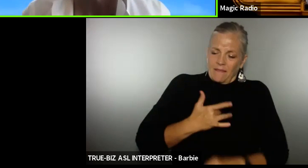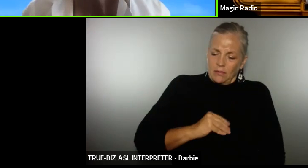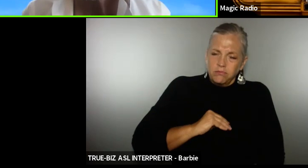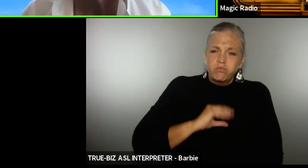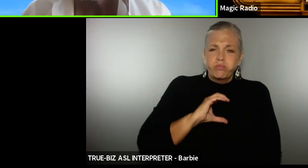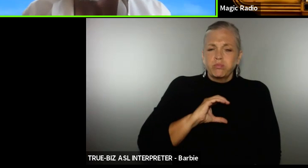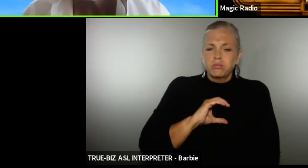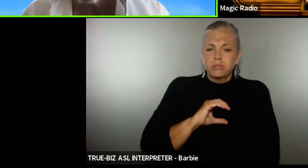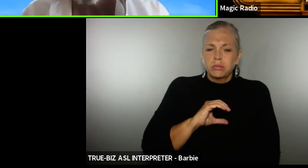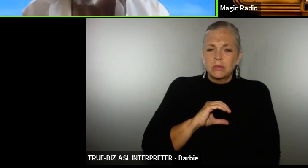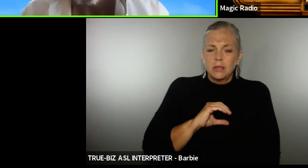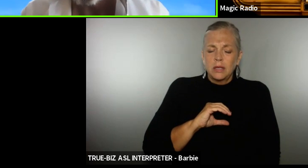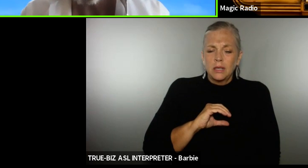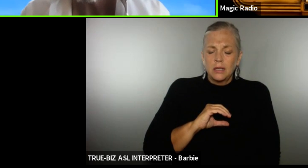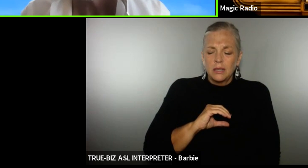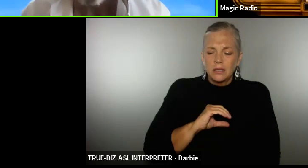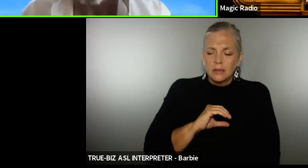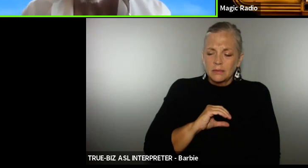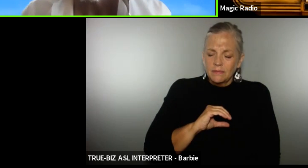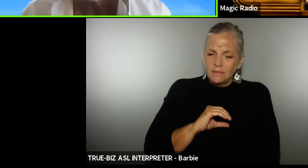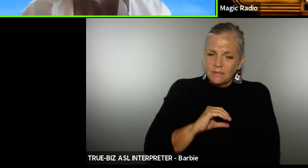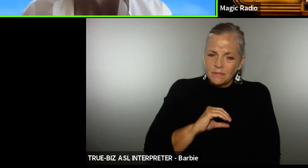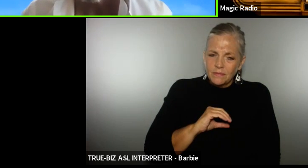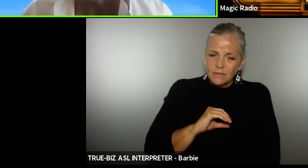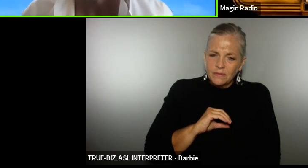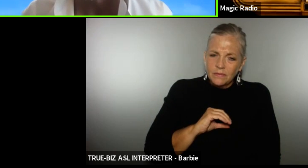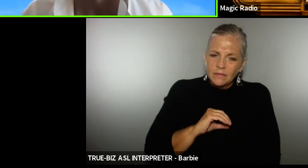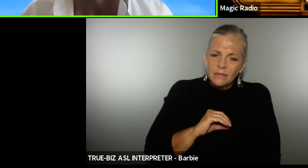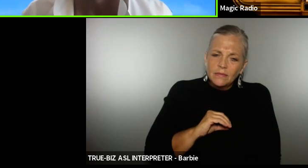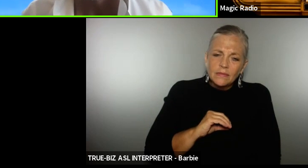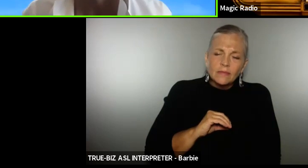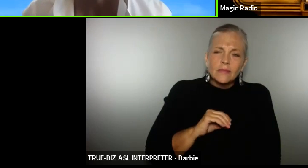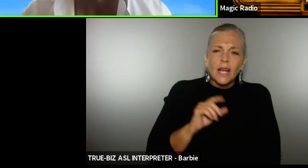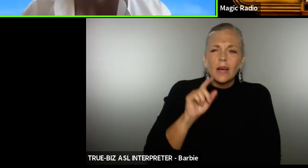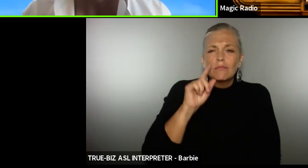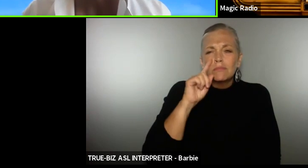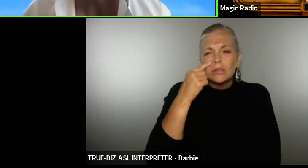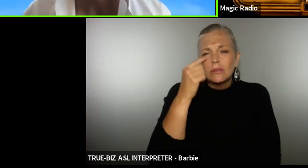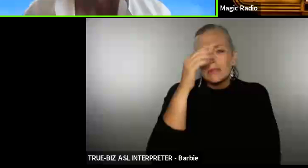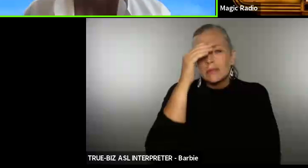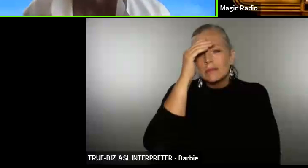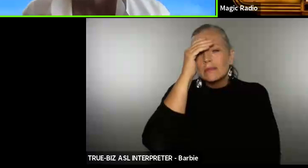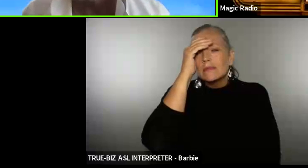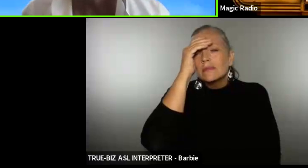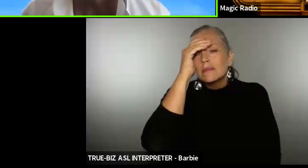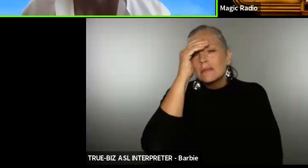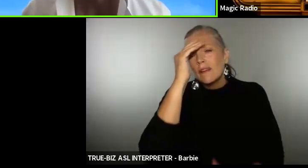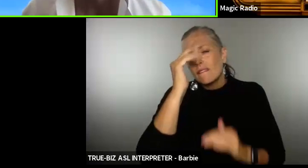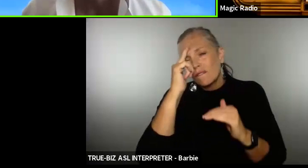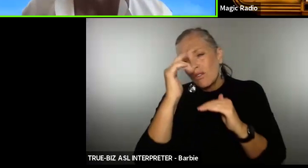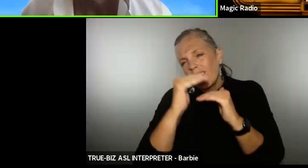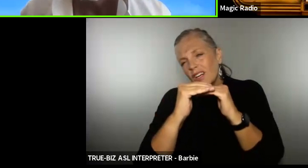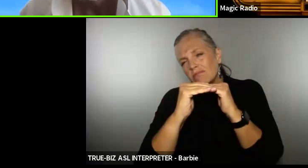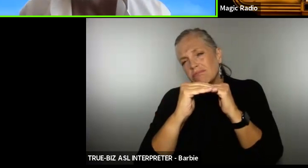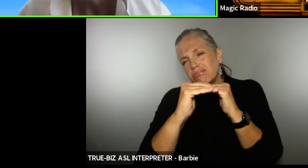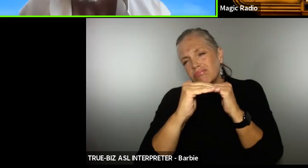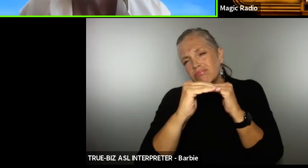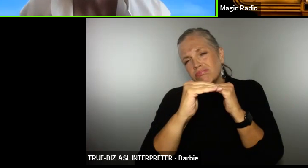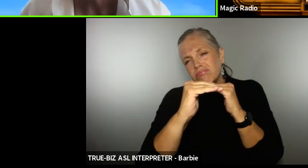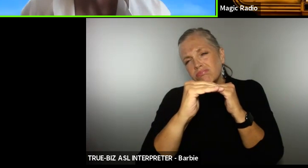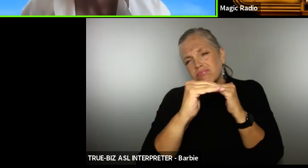I'm bored each landless horizon I'm confronted with remains identical it's like you never move